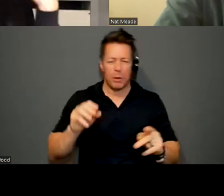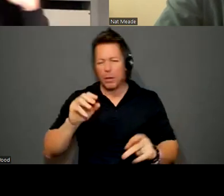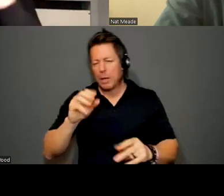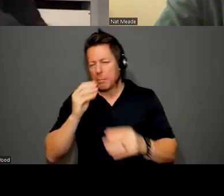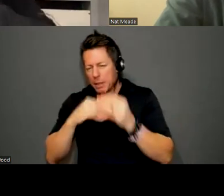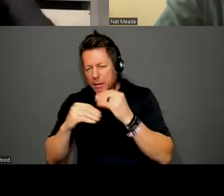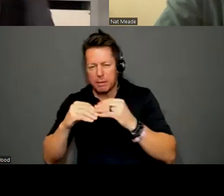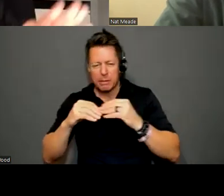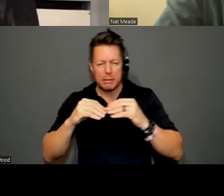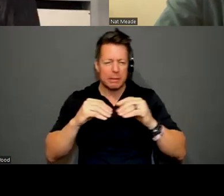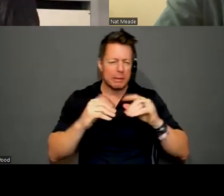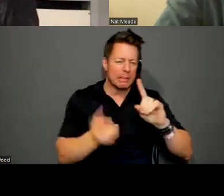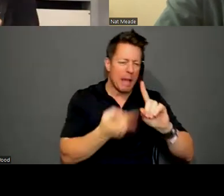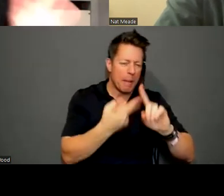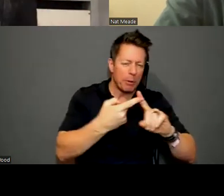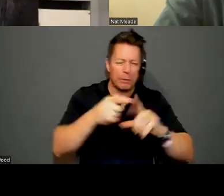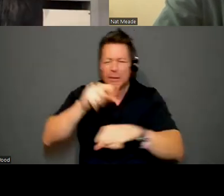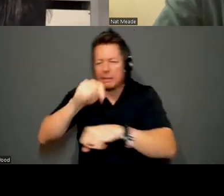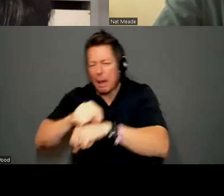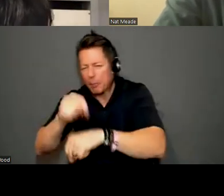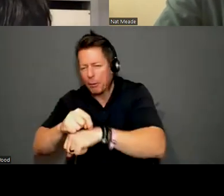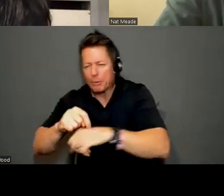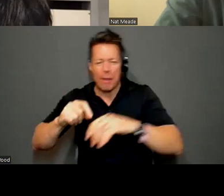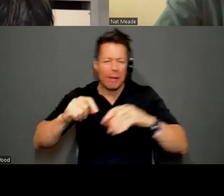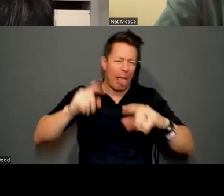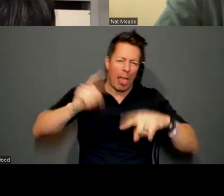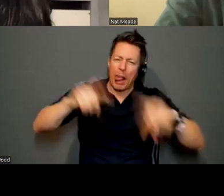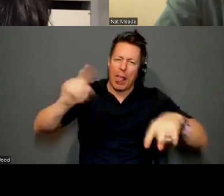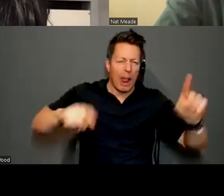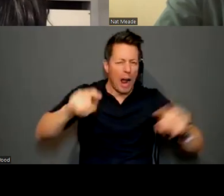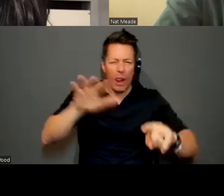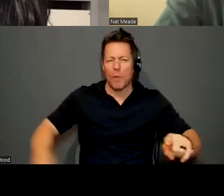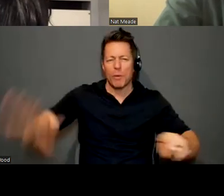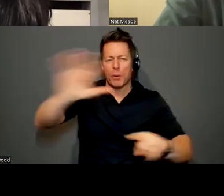tempos, et cetera, from places all over the country.